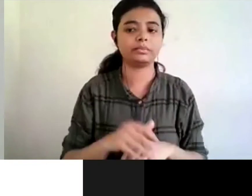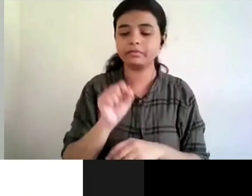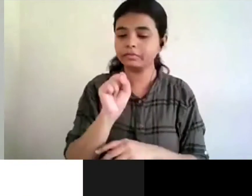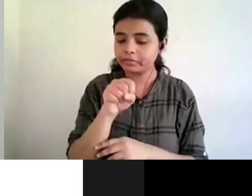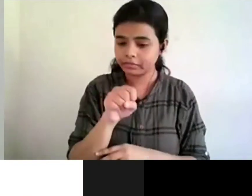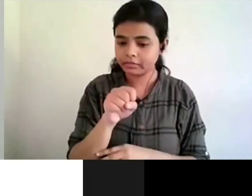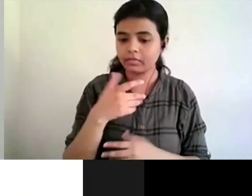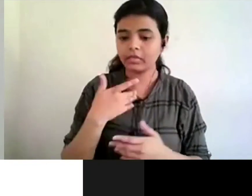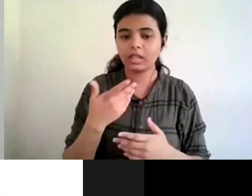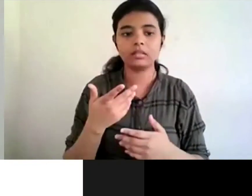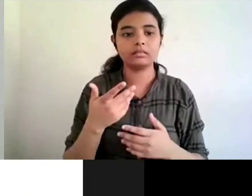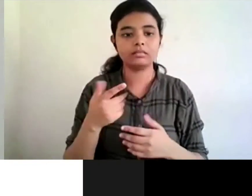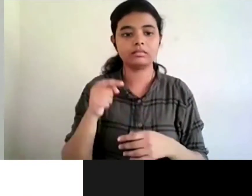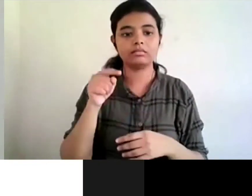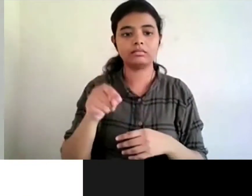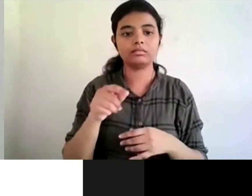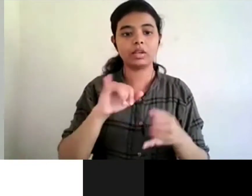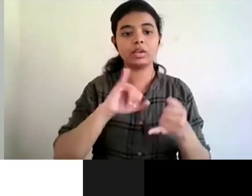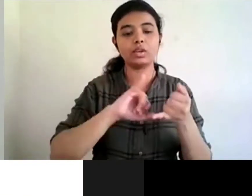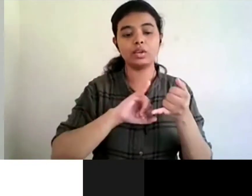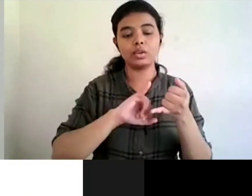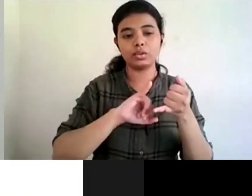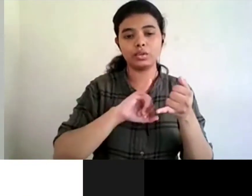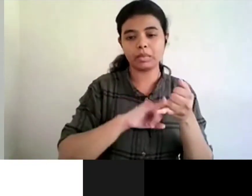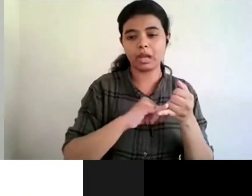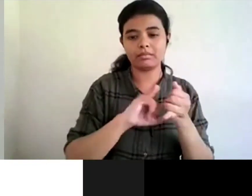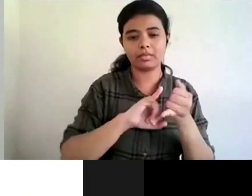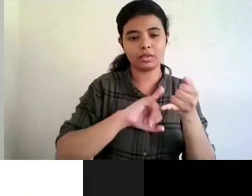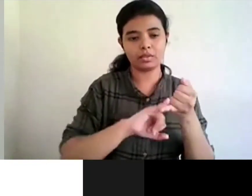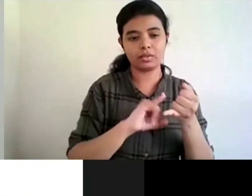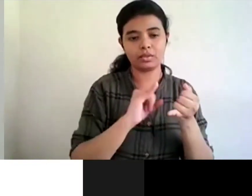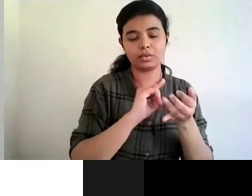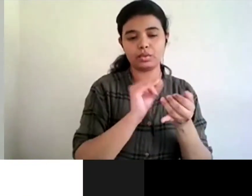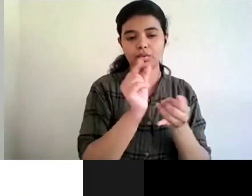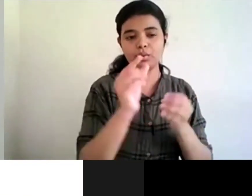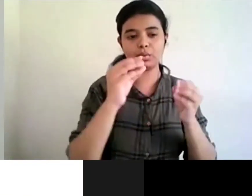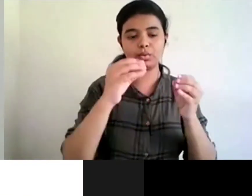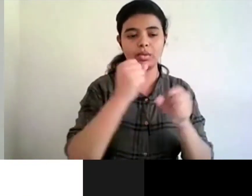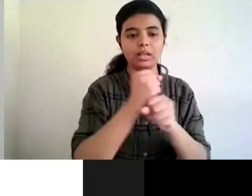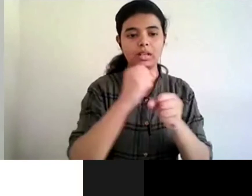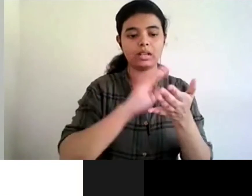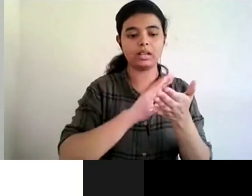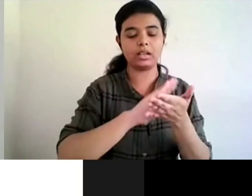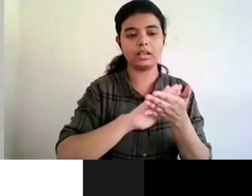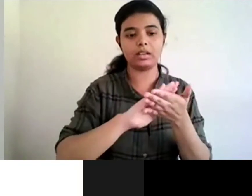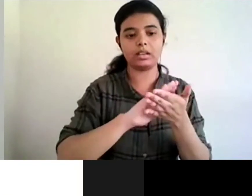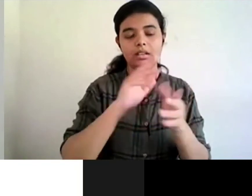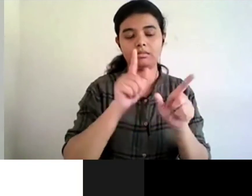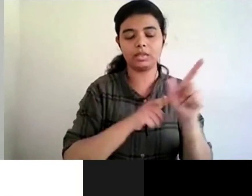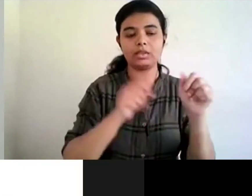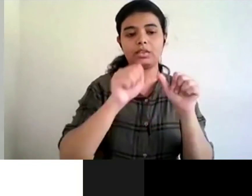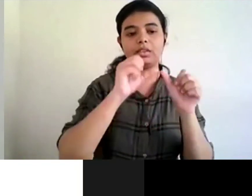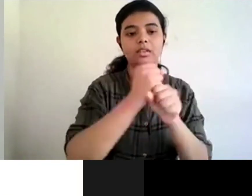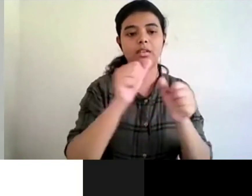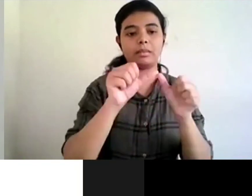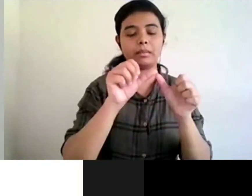contact details right there in suganfustakale website but uh i can also say that i am as a founder